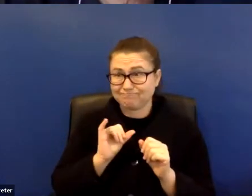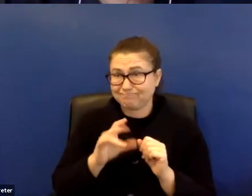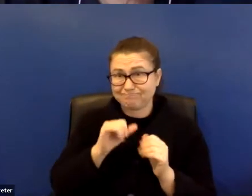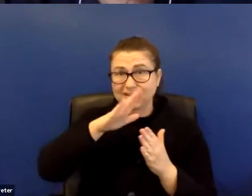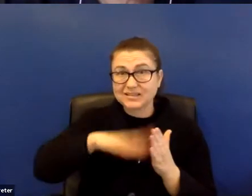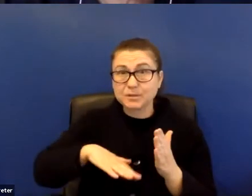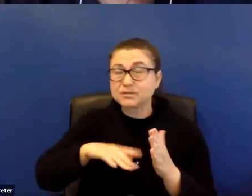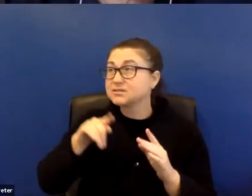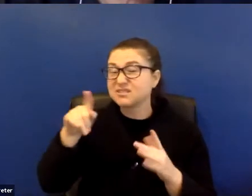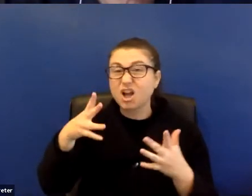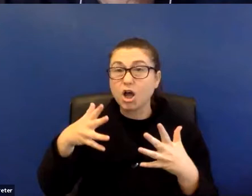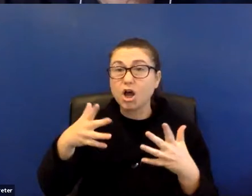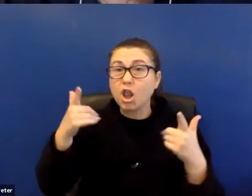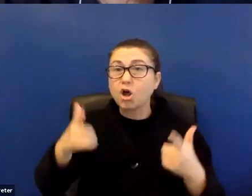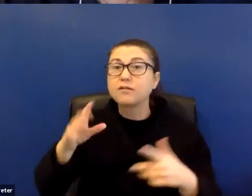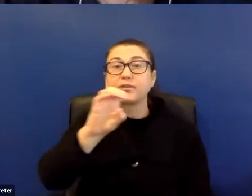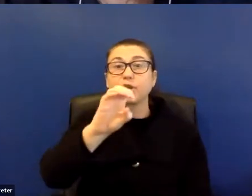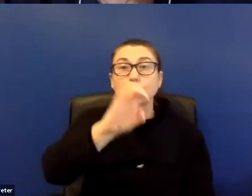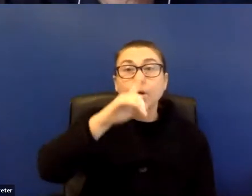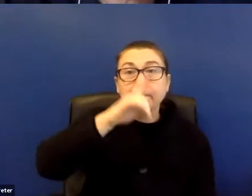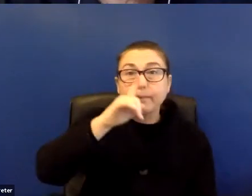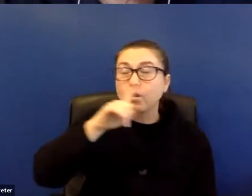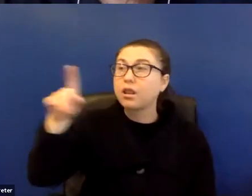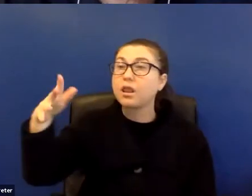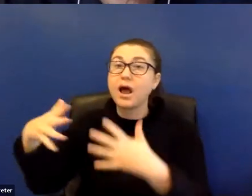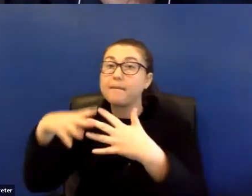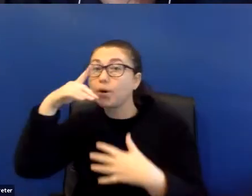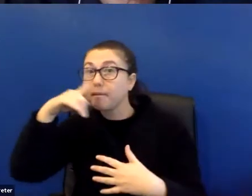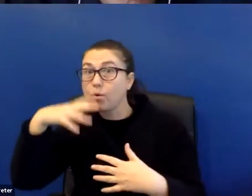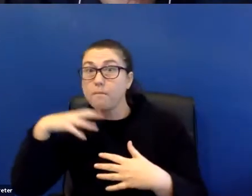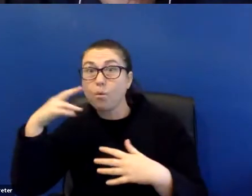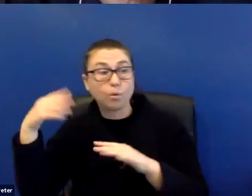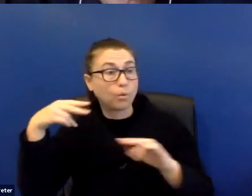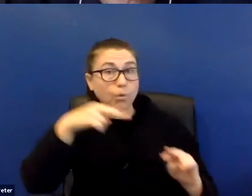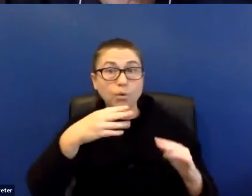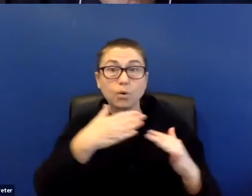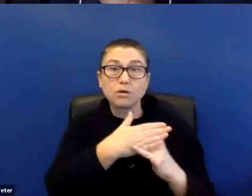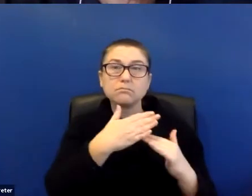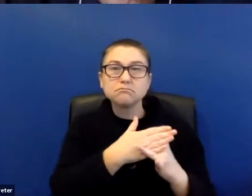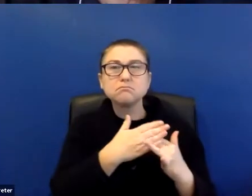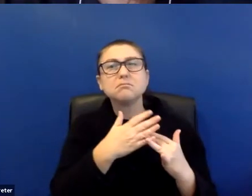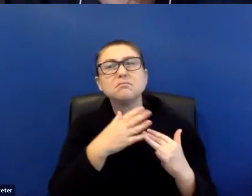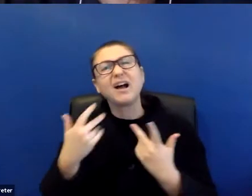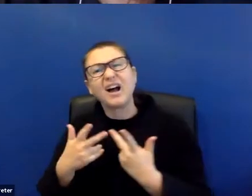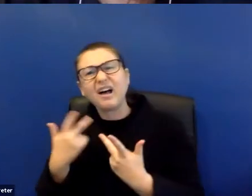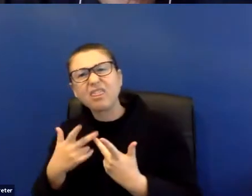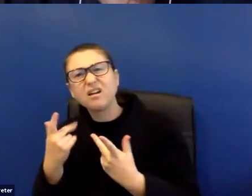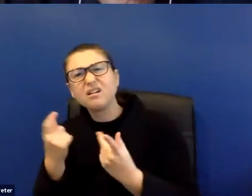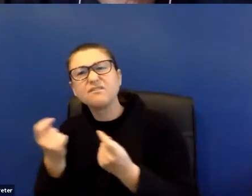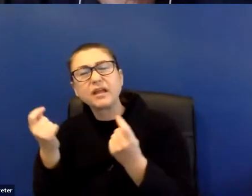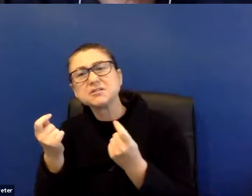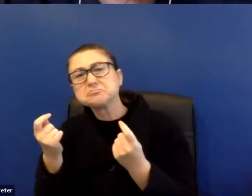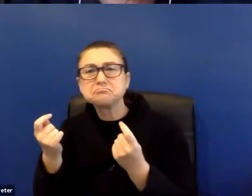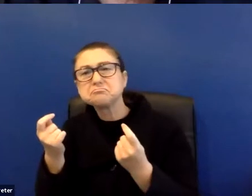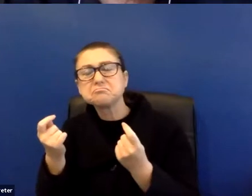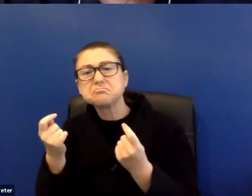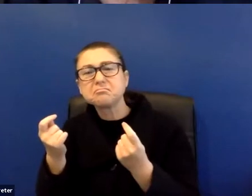American and European audiences. It's probably worked less successfully in other online art book fairs, which haven't had that sort of